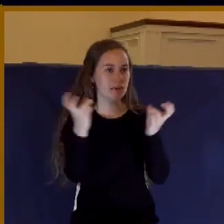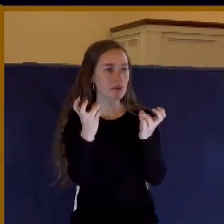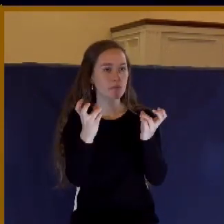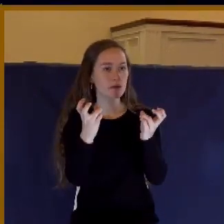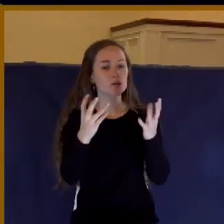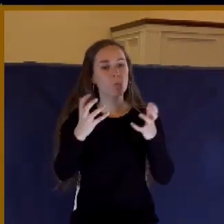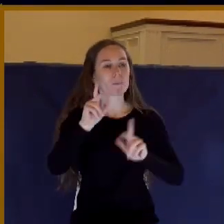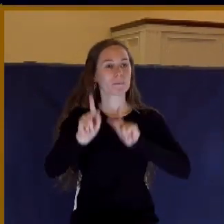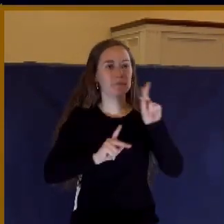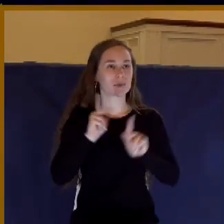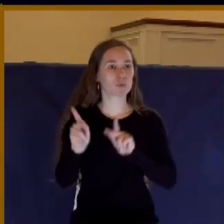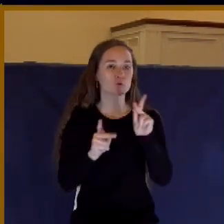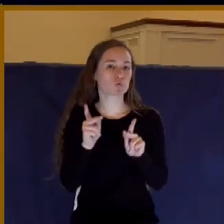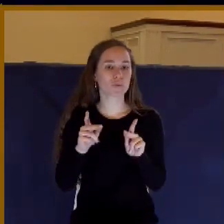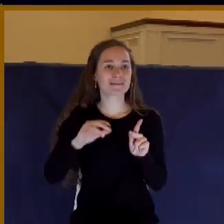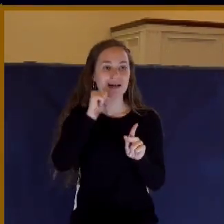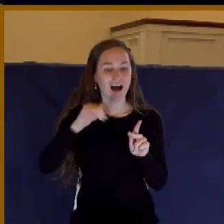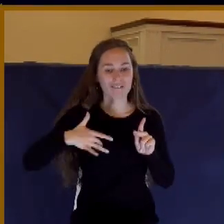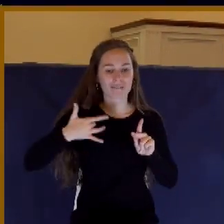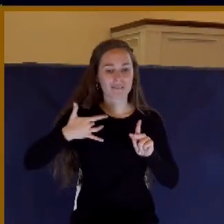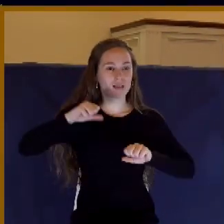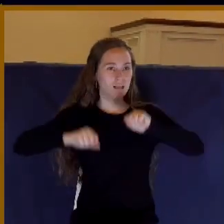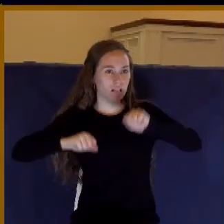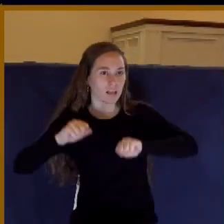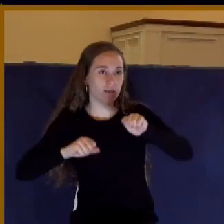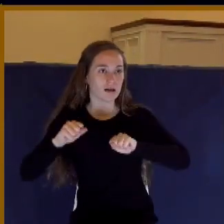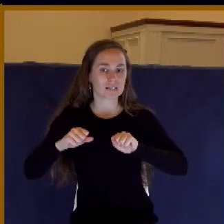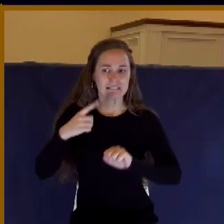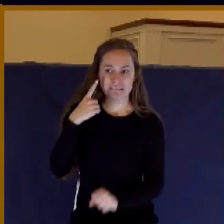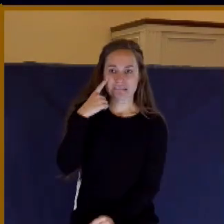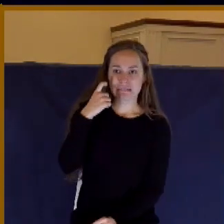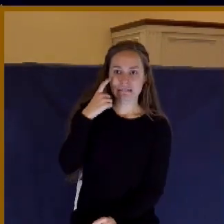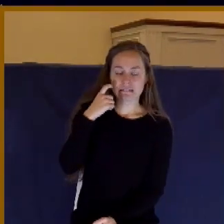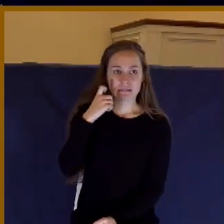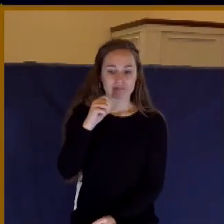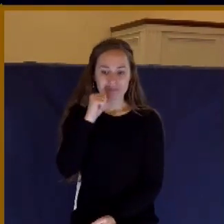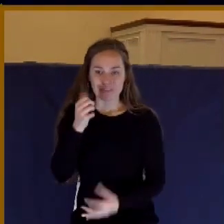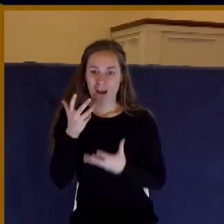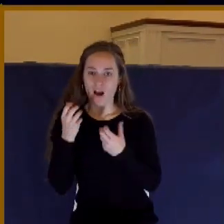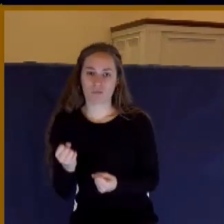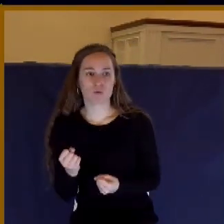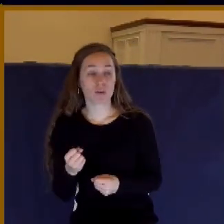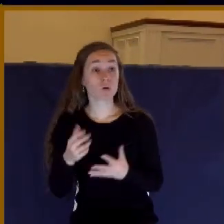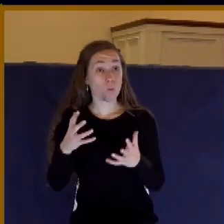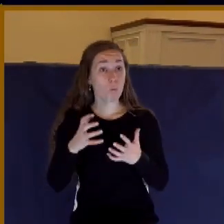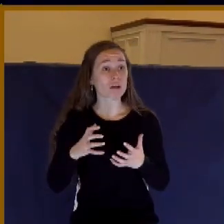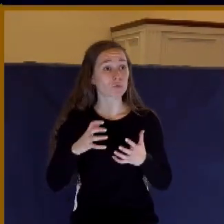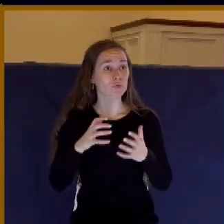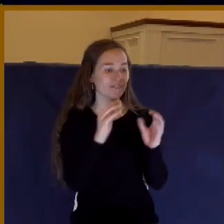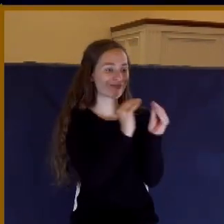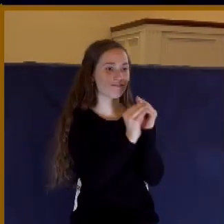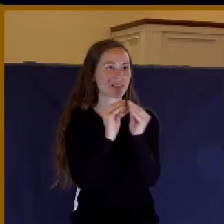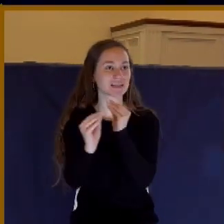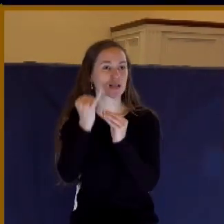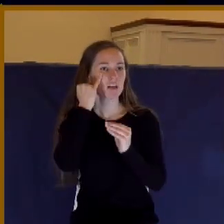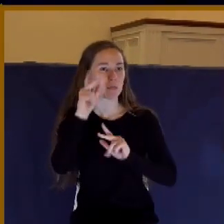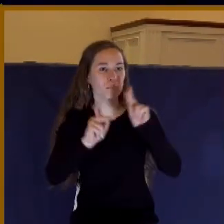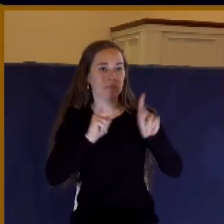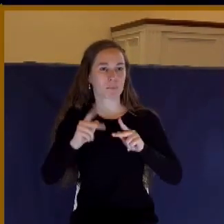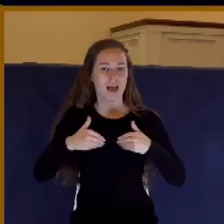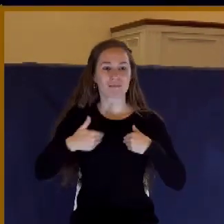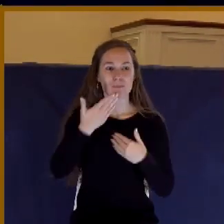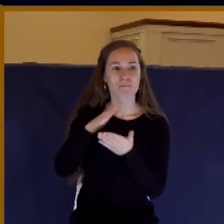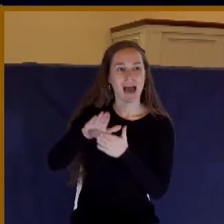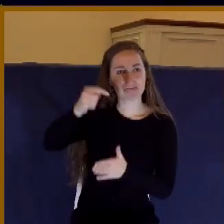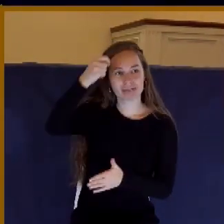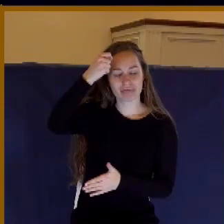He writes to remove uncertainty. He writes to correct bad theology. But the major idea, I would